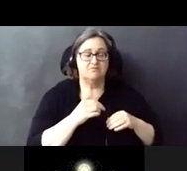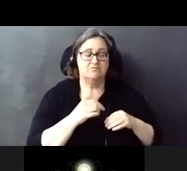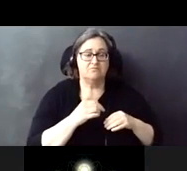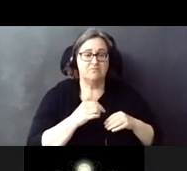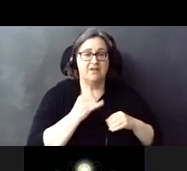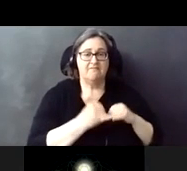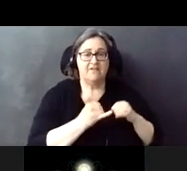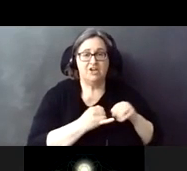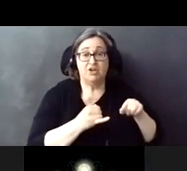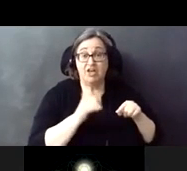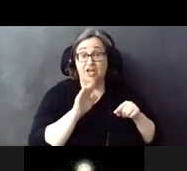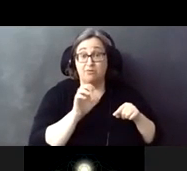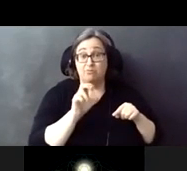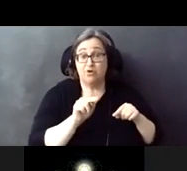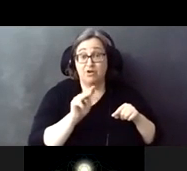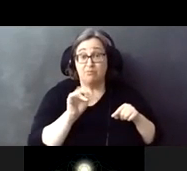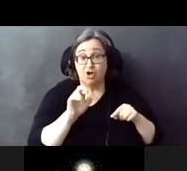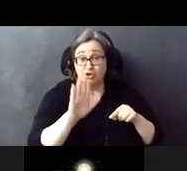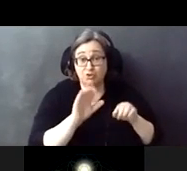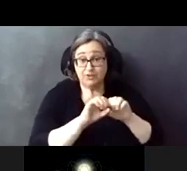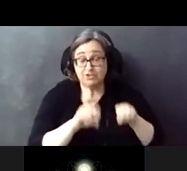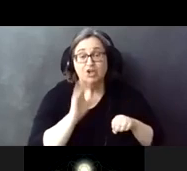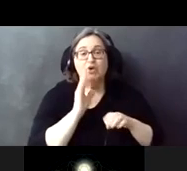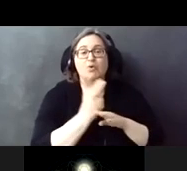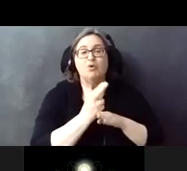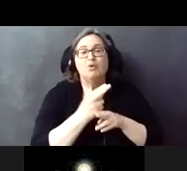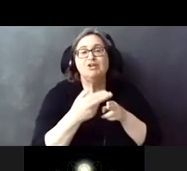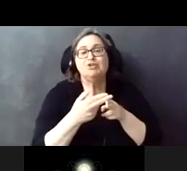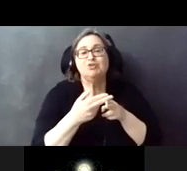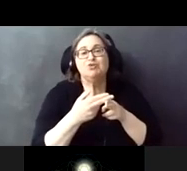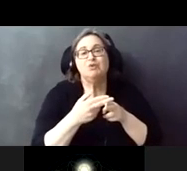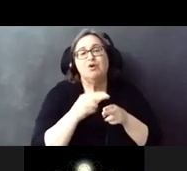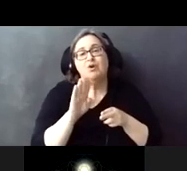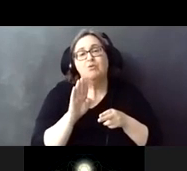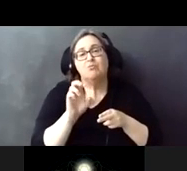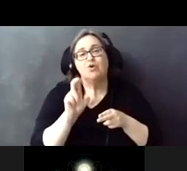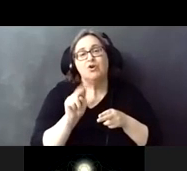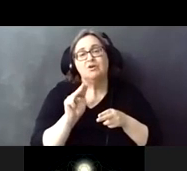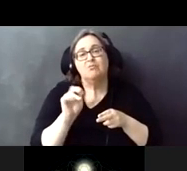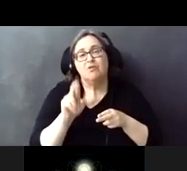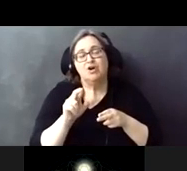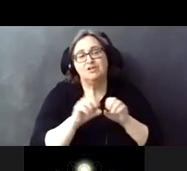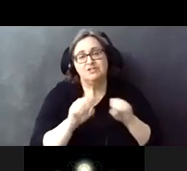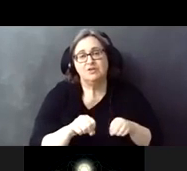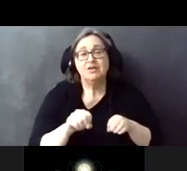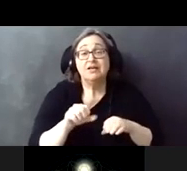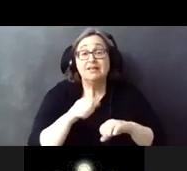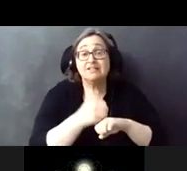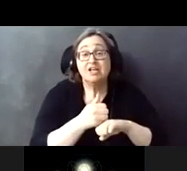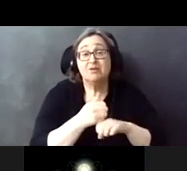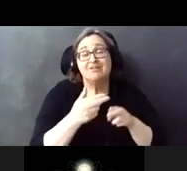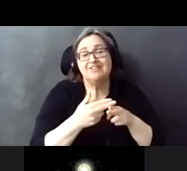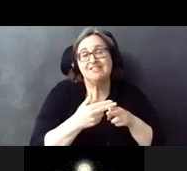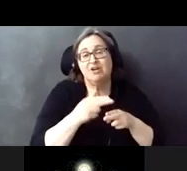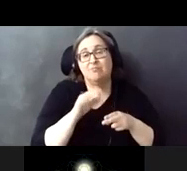finally if brinmar is your station you will use a temporary brinmar station the setup of the temporary brinmar